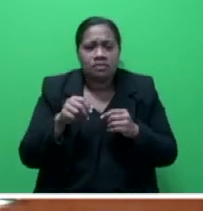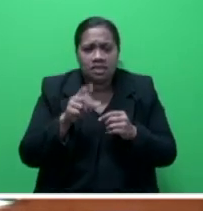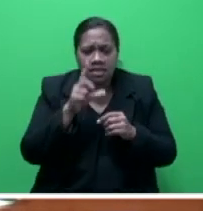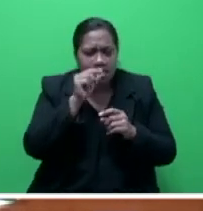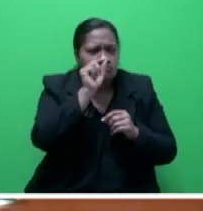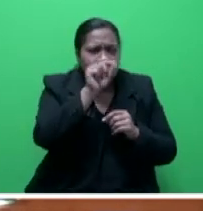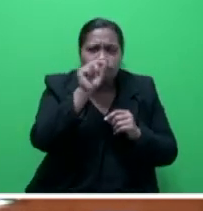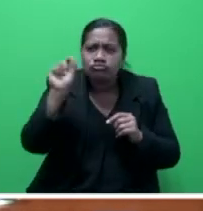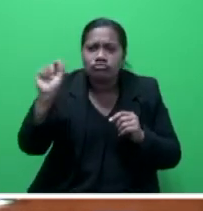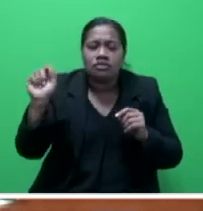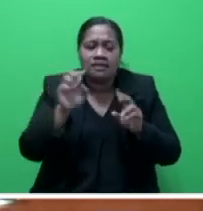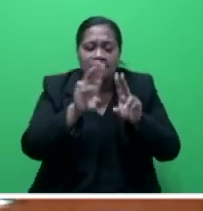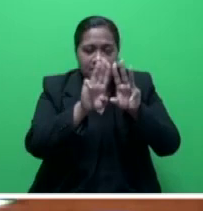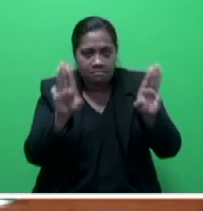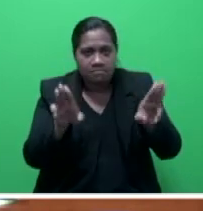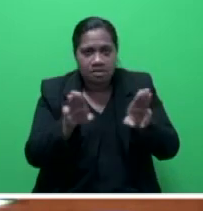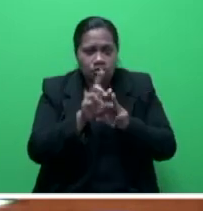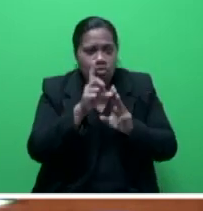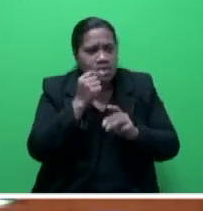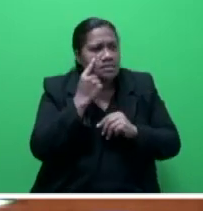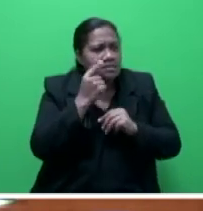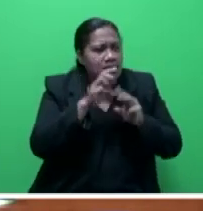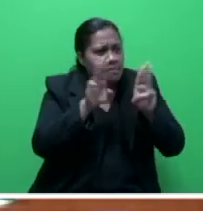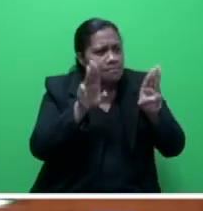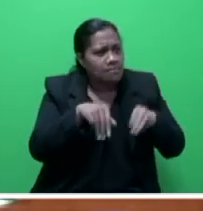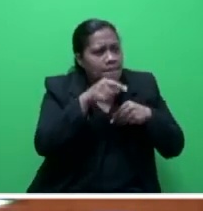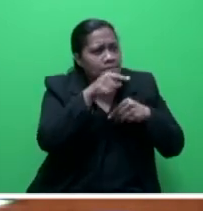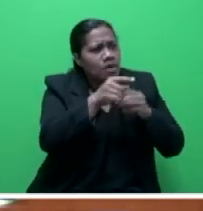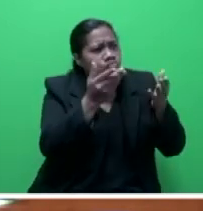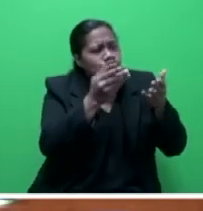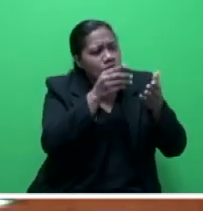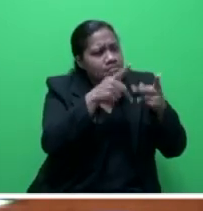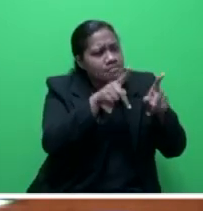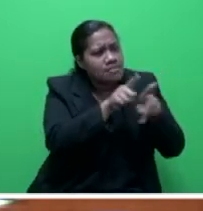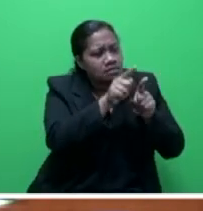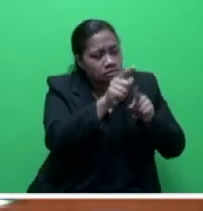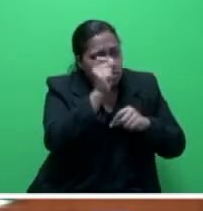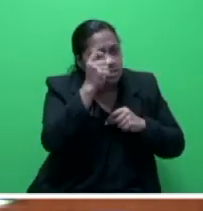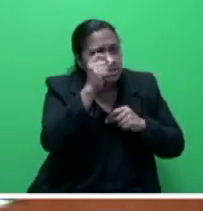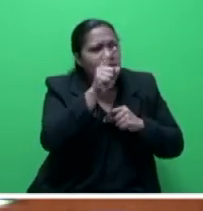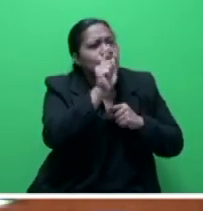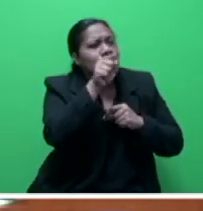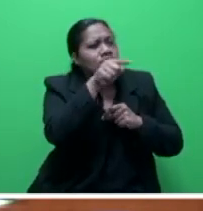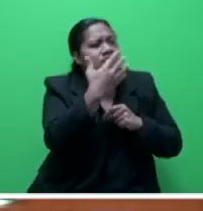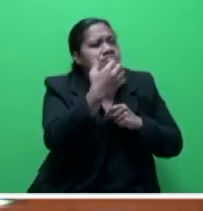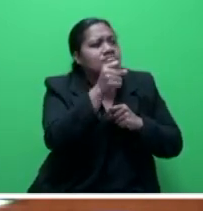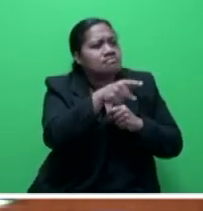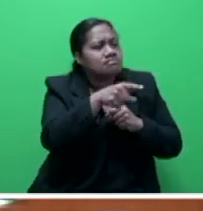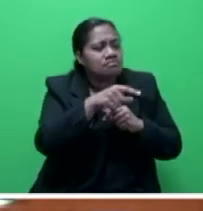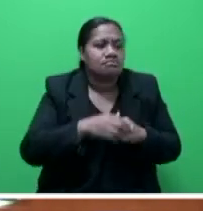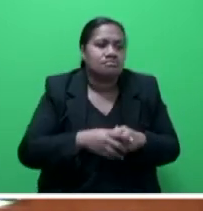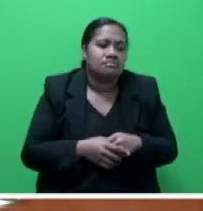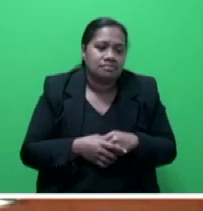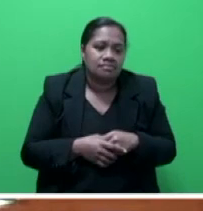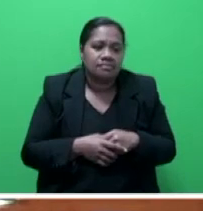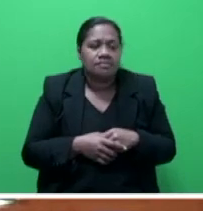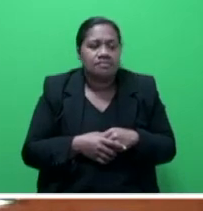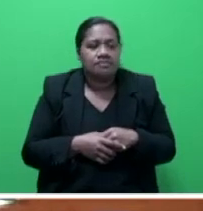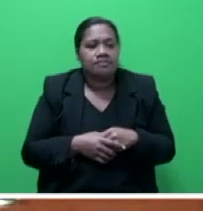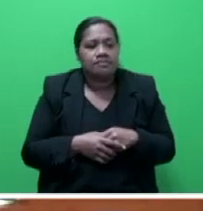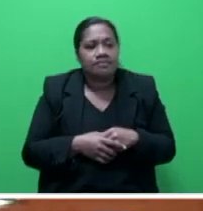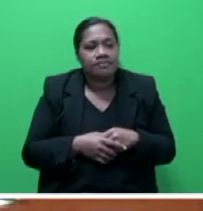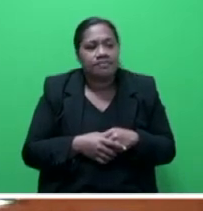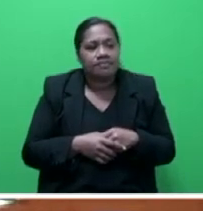so that one can look at a map at a particular location and understand what is available or what exists in that particular area. So